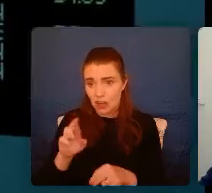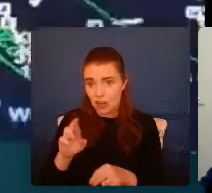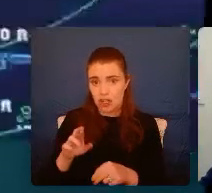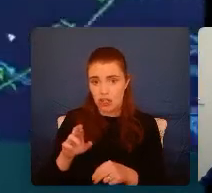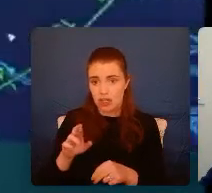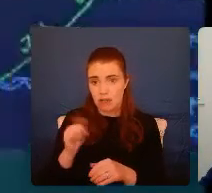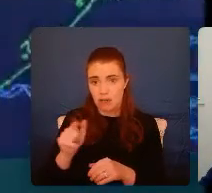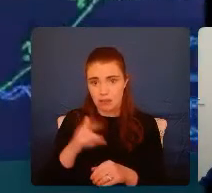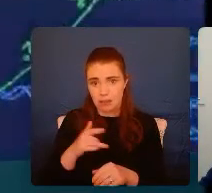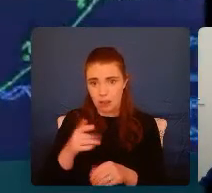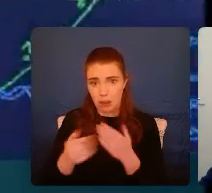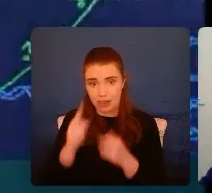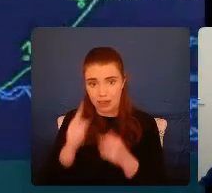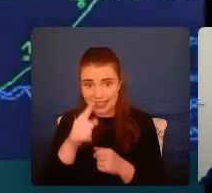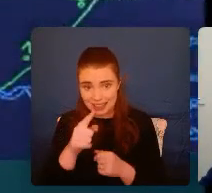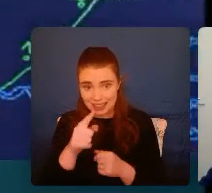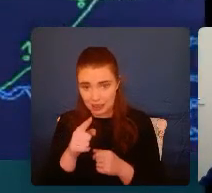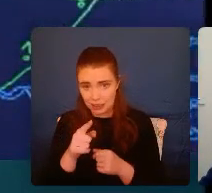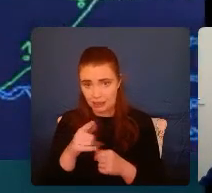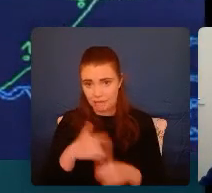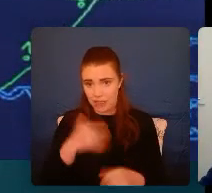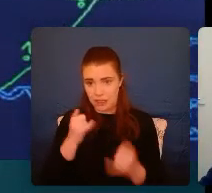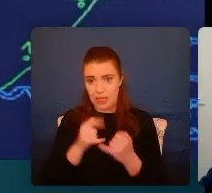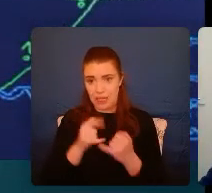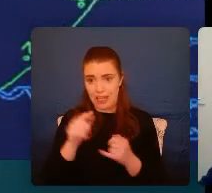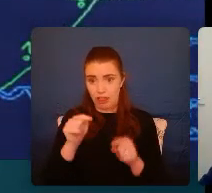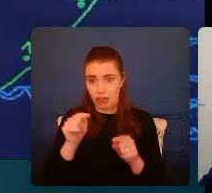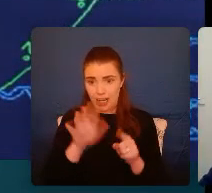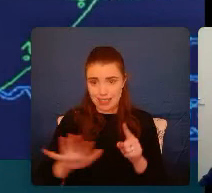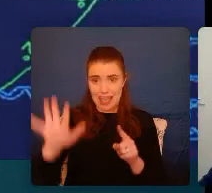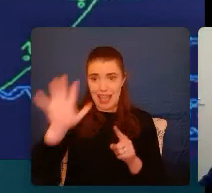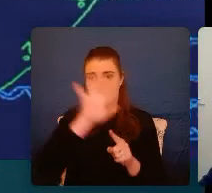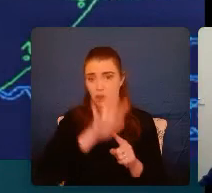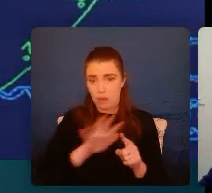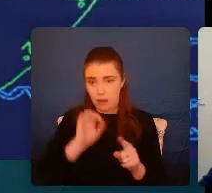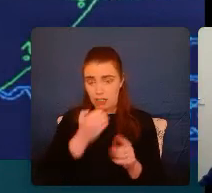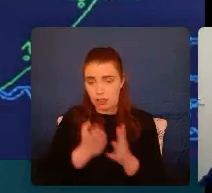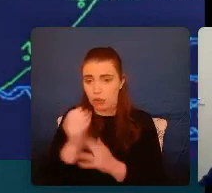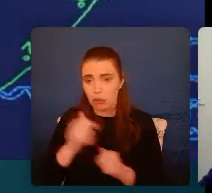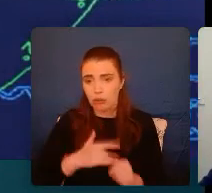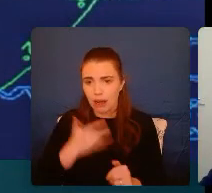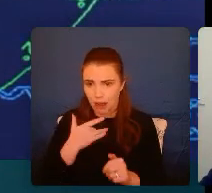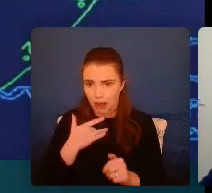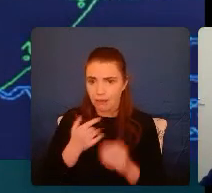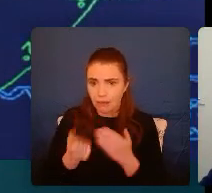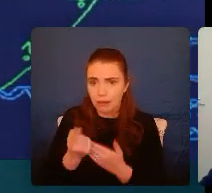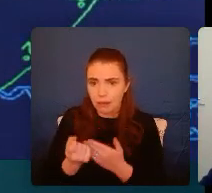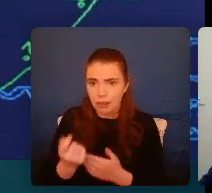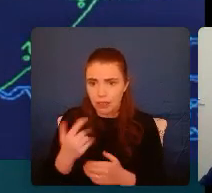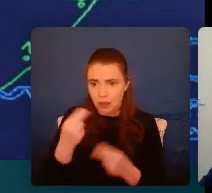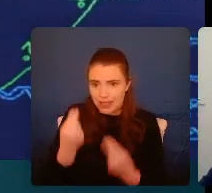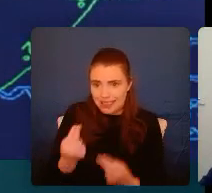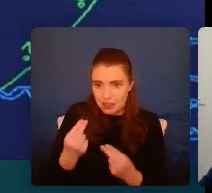when they look at their threat radar, it feels like that threat is everywhere because it has been for most of their life. So they need to be constantly on alert